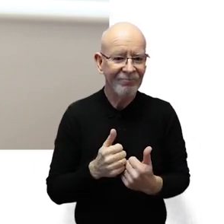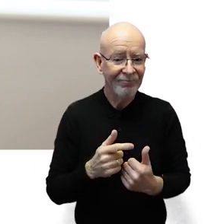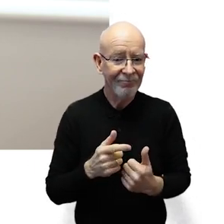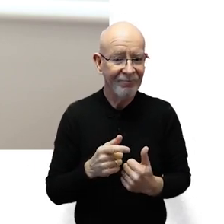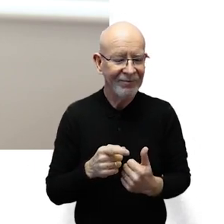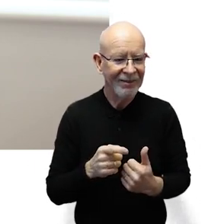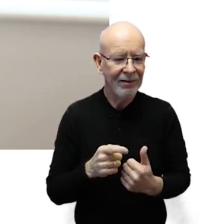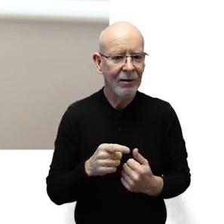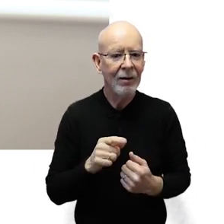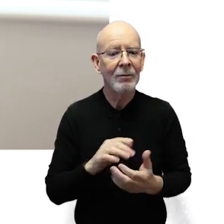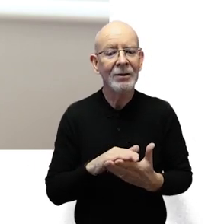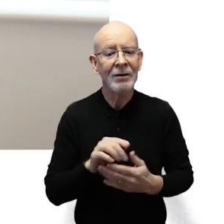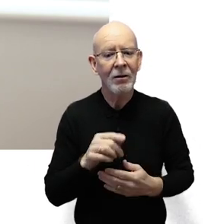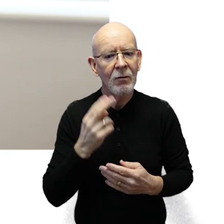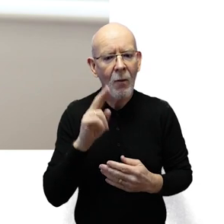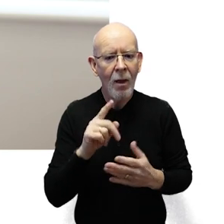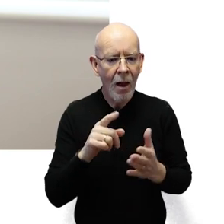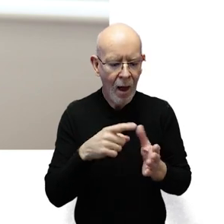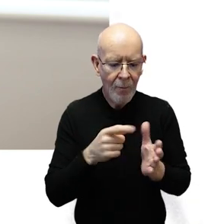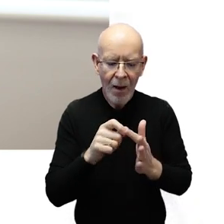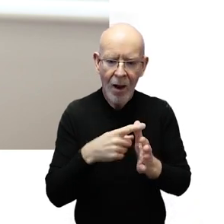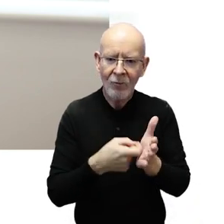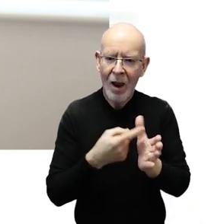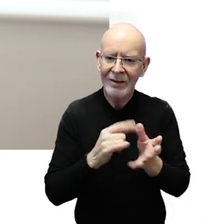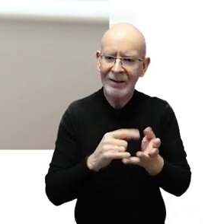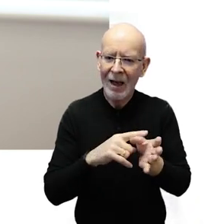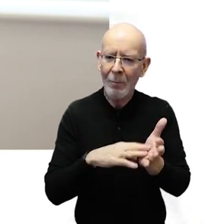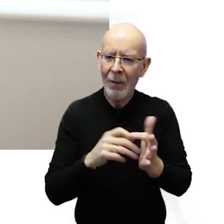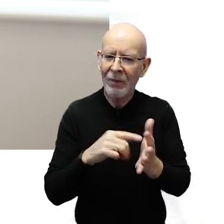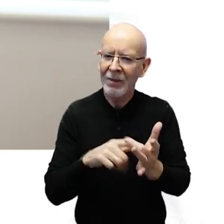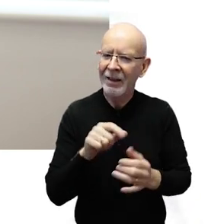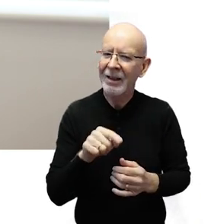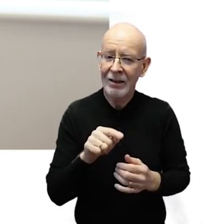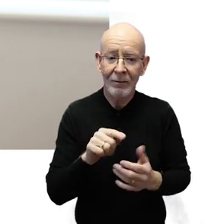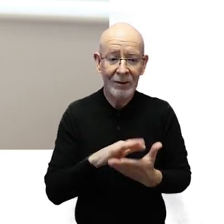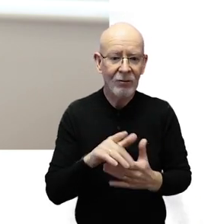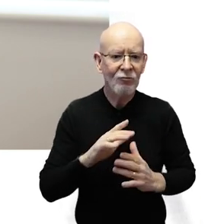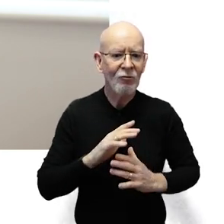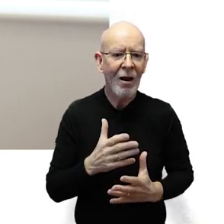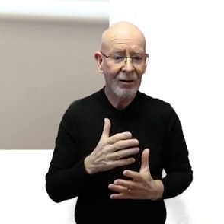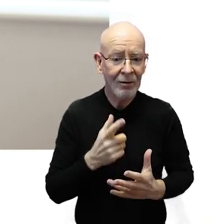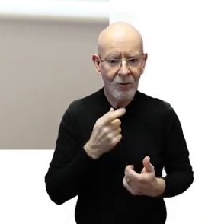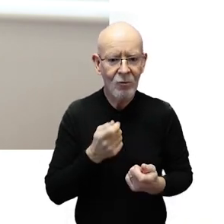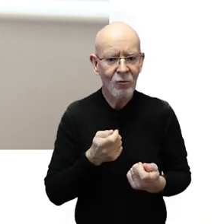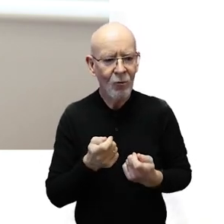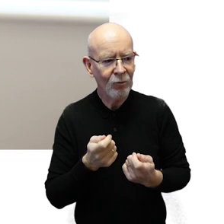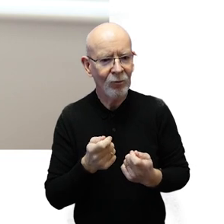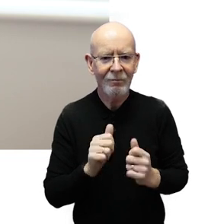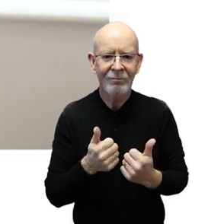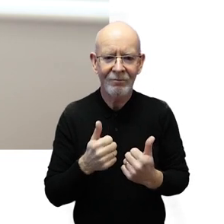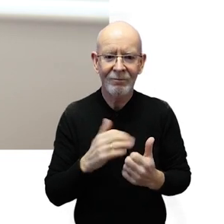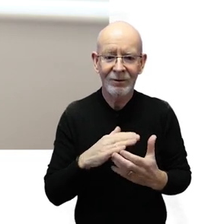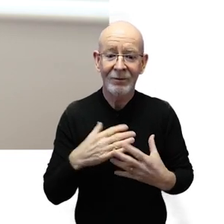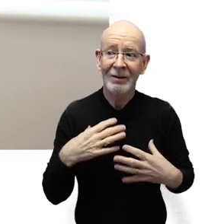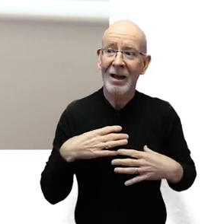diaphragm. This relaxed breathing is under parasympathetic nervous system control and shows the body that it is